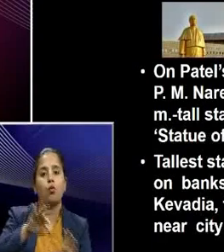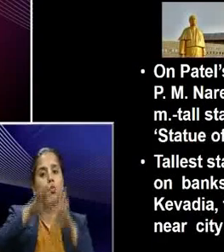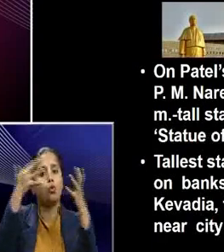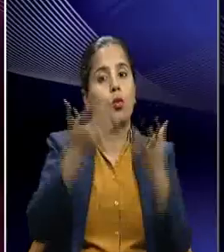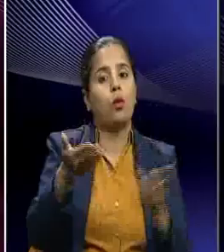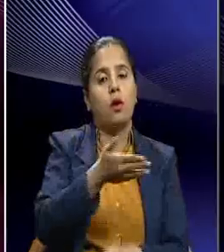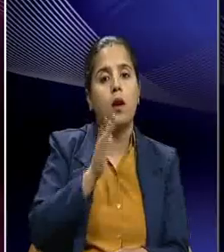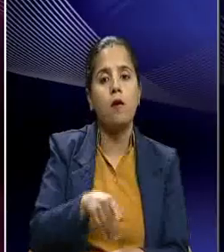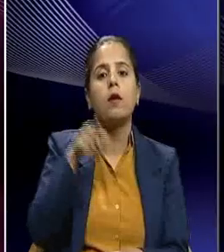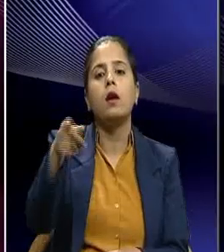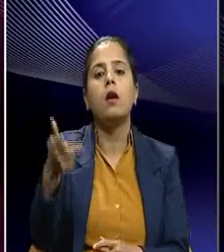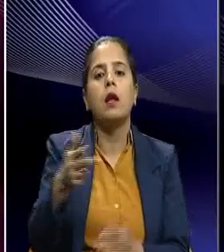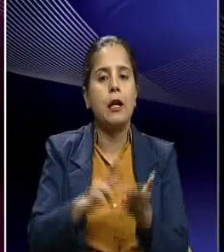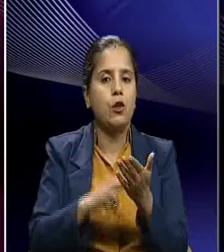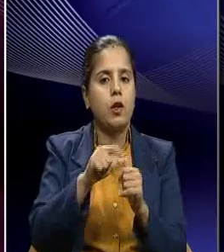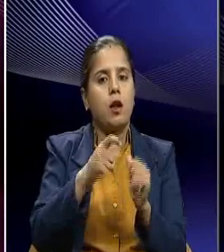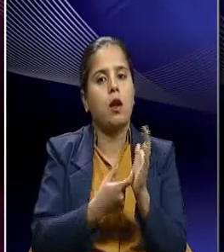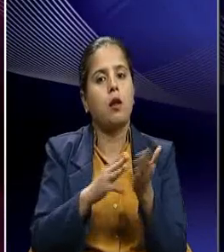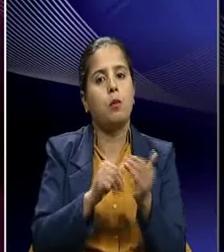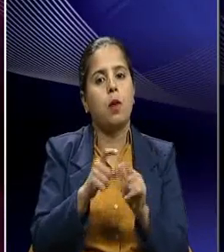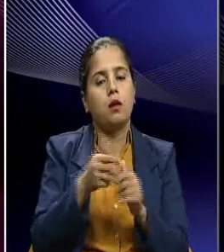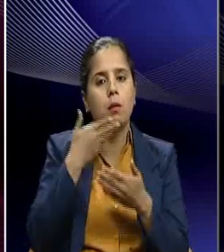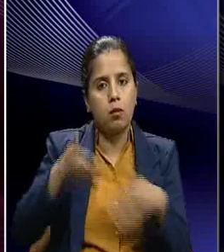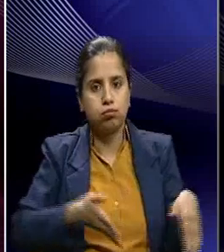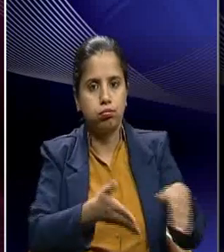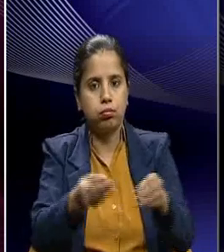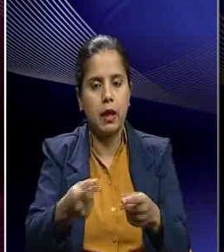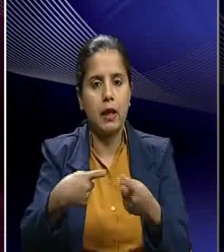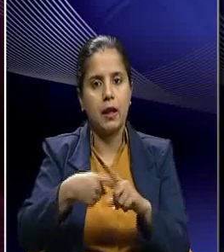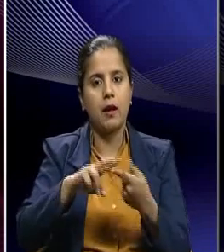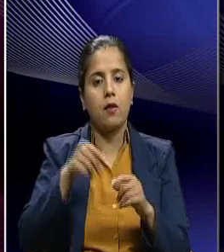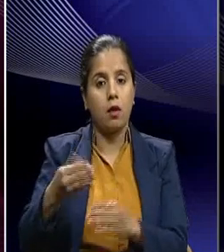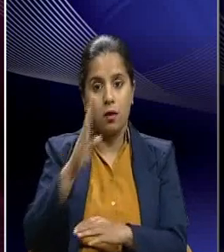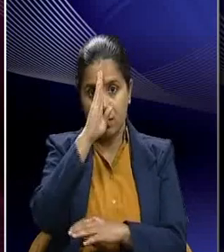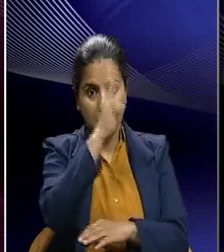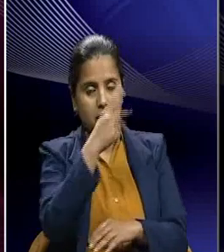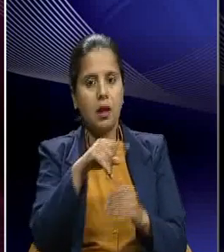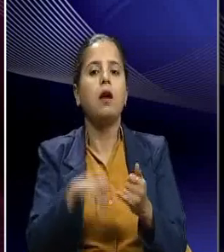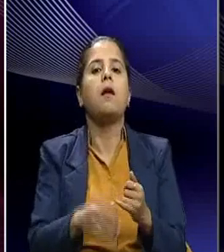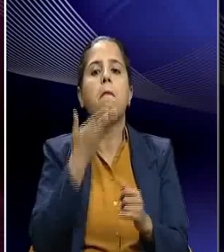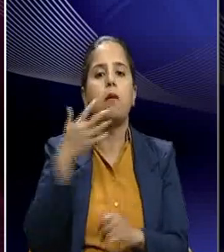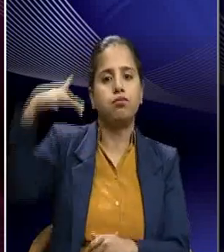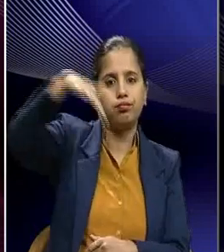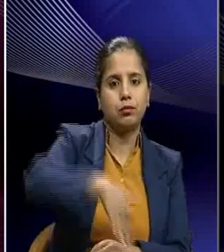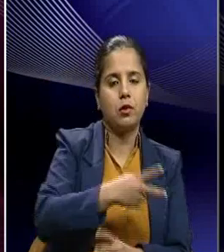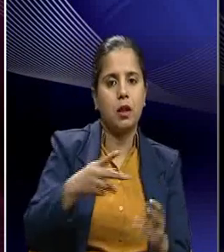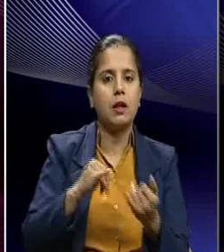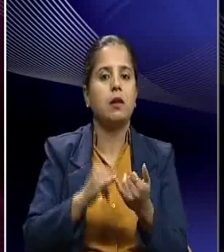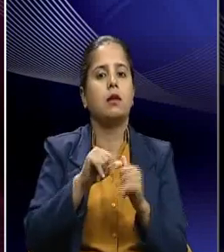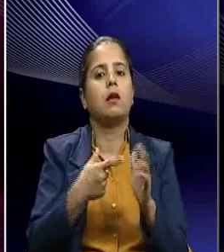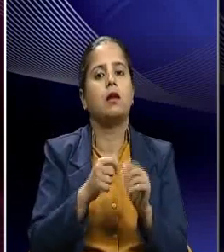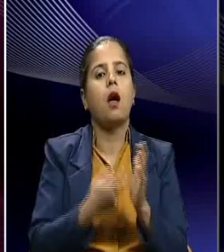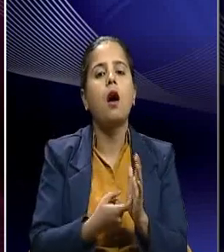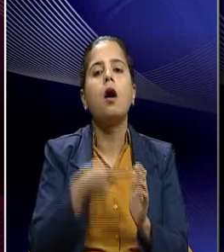it is located on the banks of Narmada river in Kevadhyaya facing the Sardar Sarova Dam near the city of Vadorara Gujarat. And so many